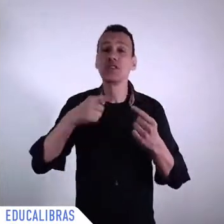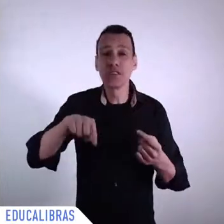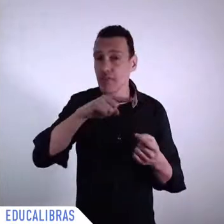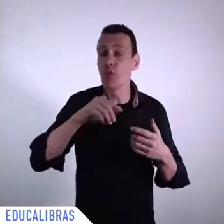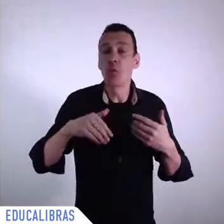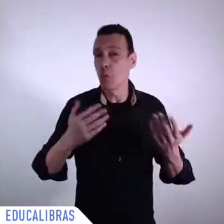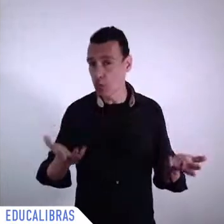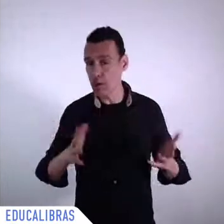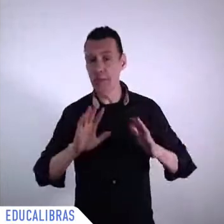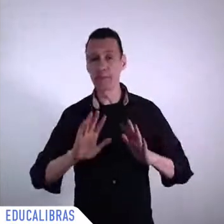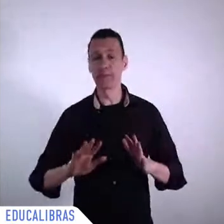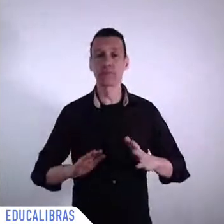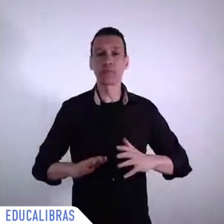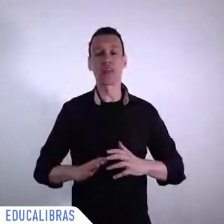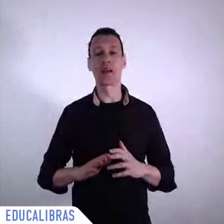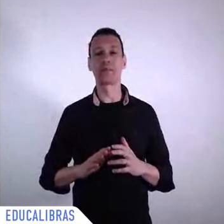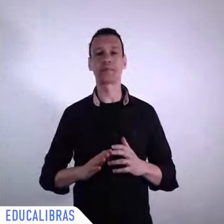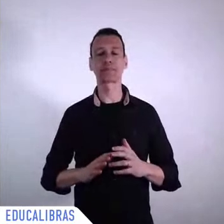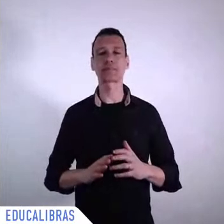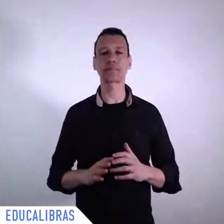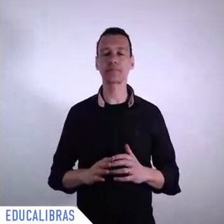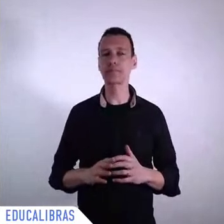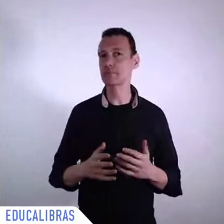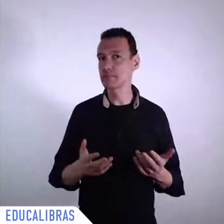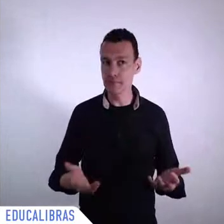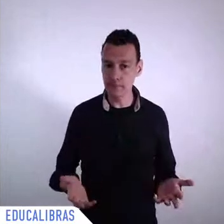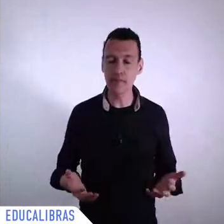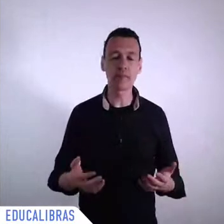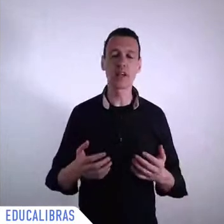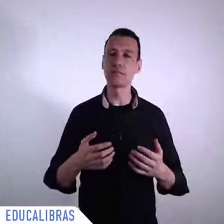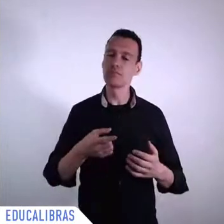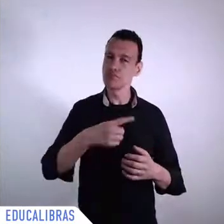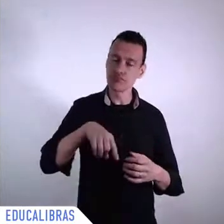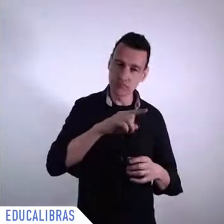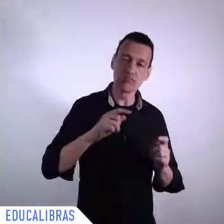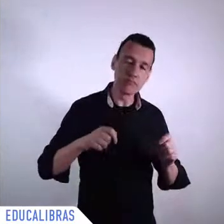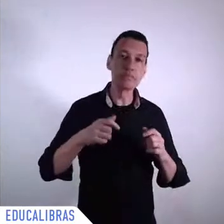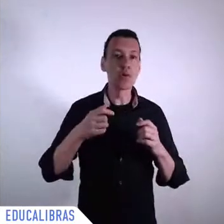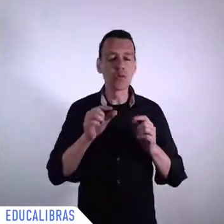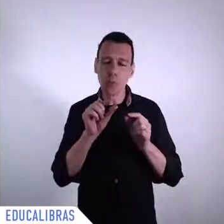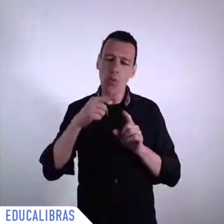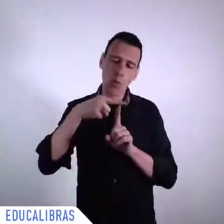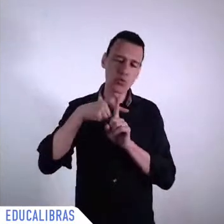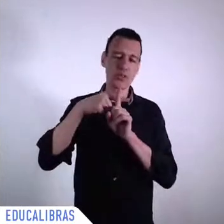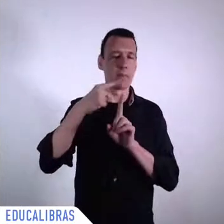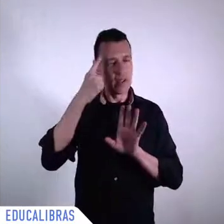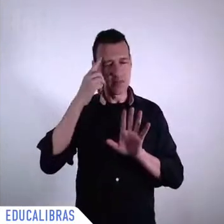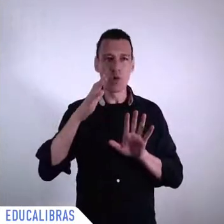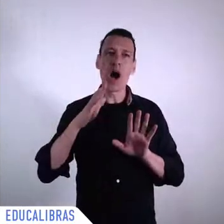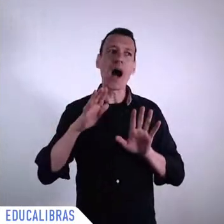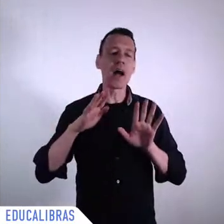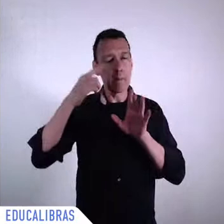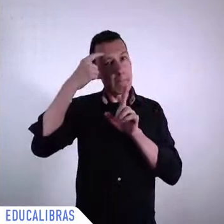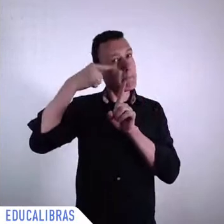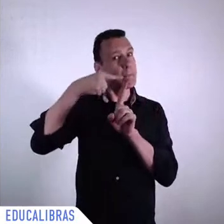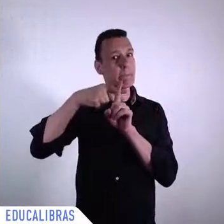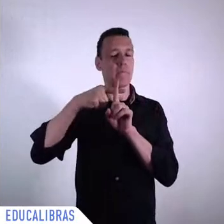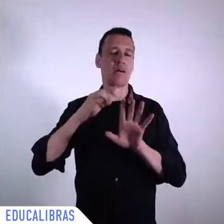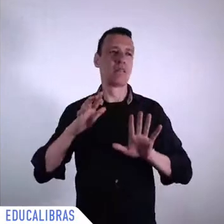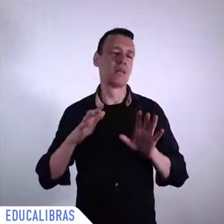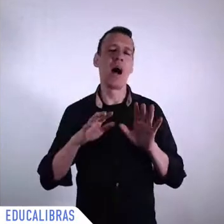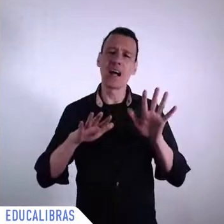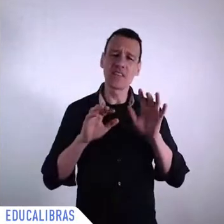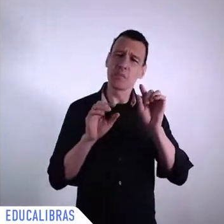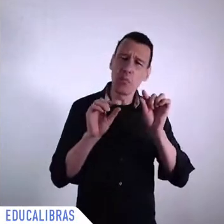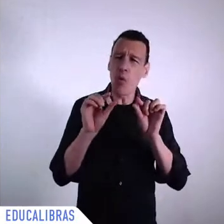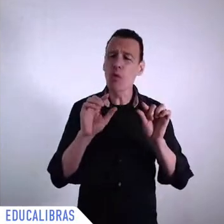this is good for all us this was the first of a series of conferences